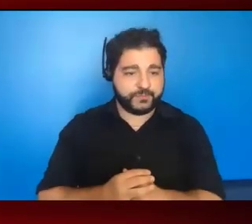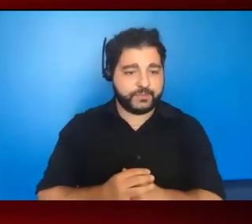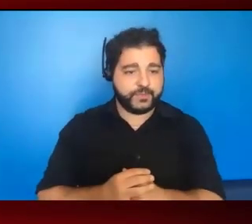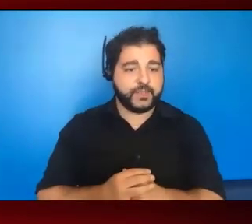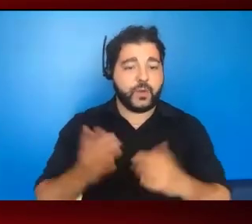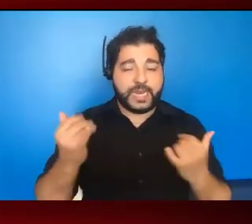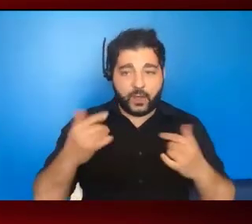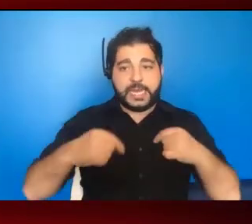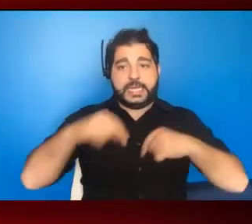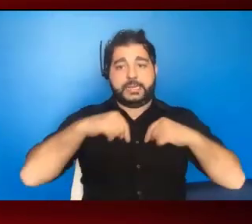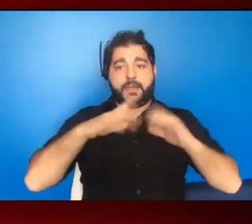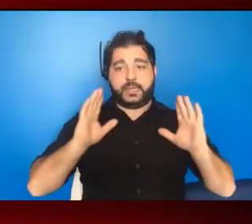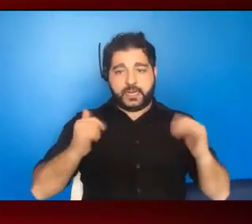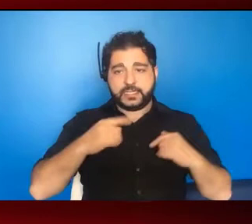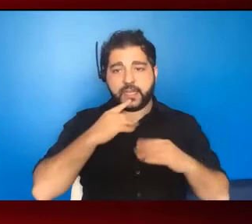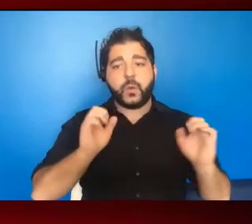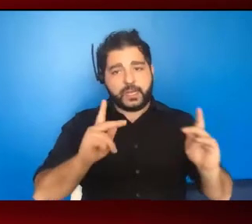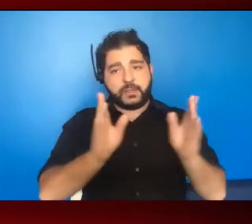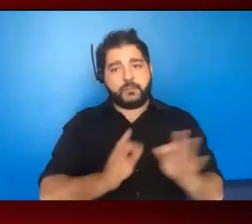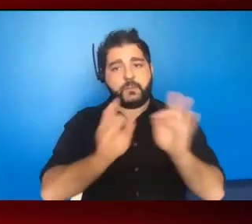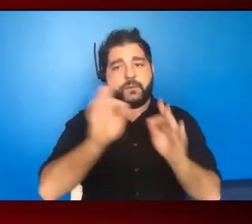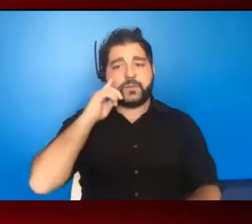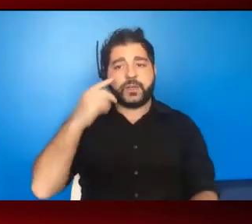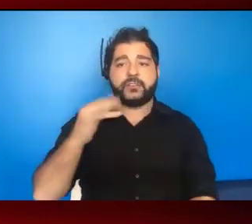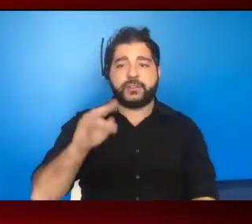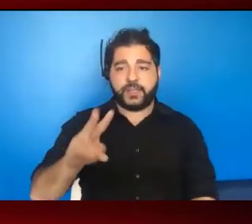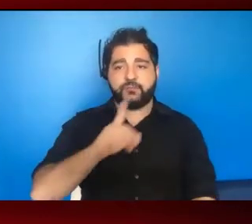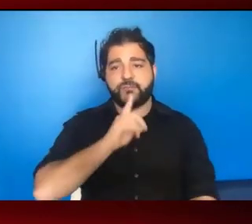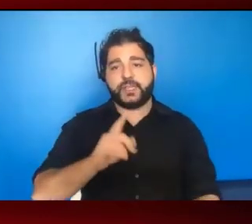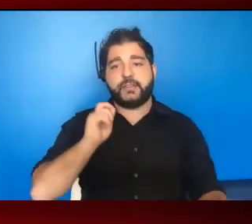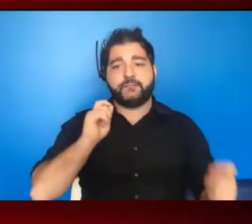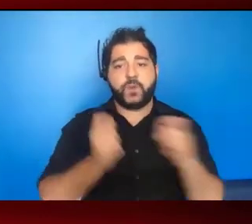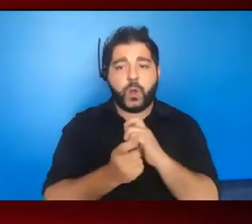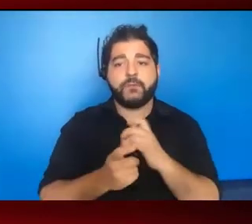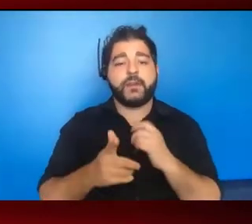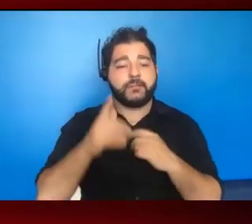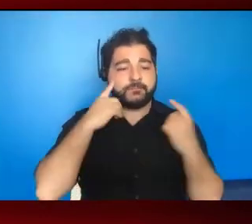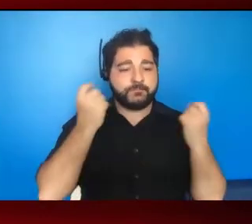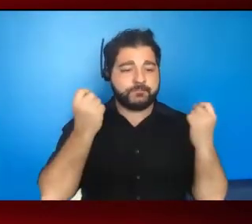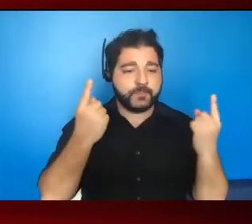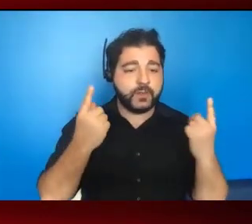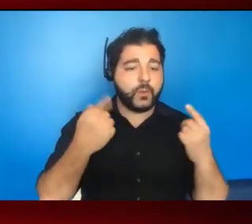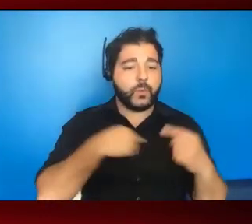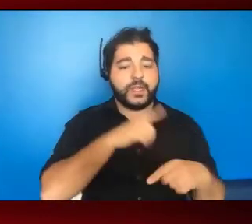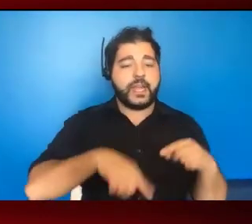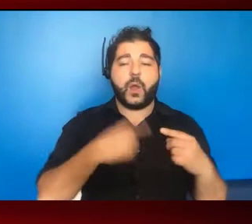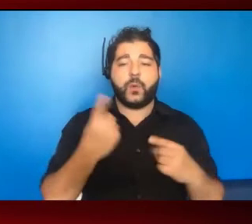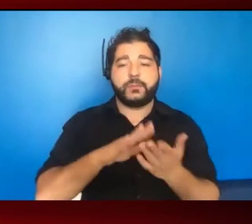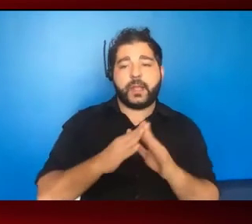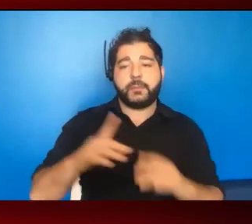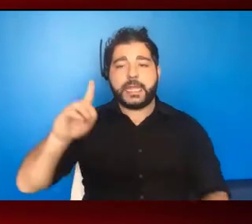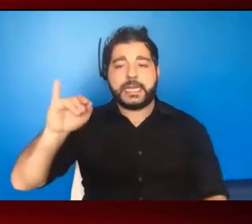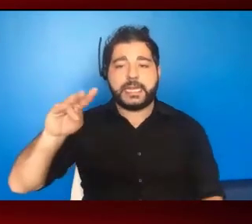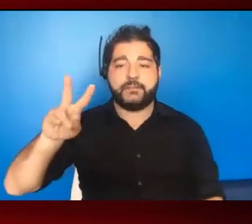a step back and say it's important for HIV to really evolve and realize that we can't always be the diva in the room.